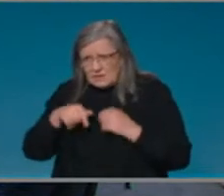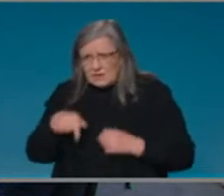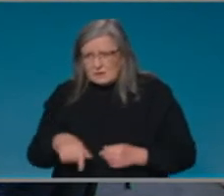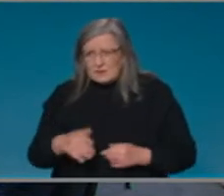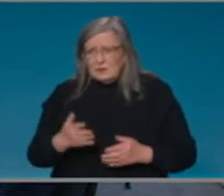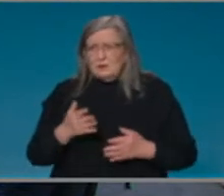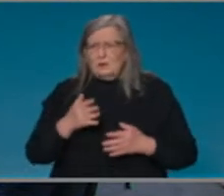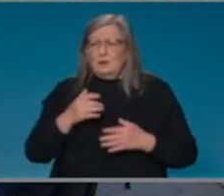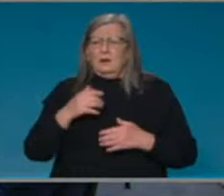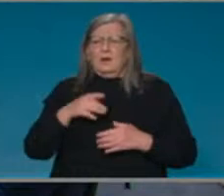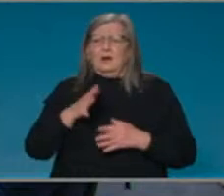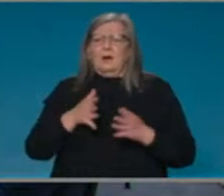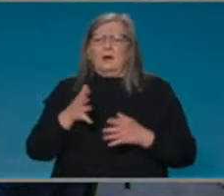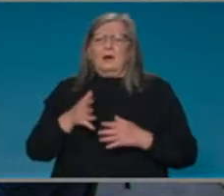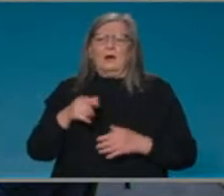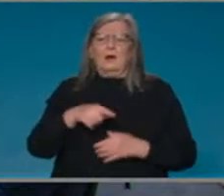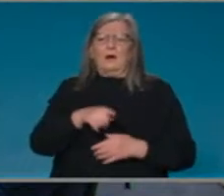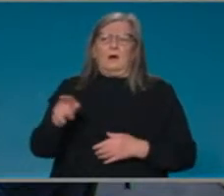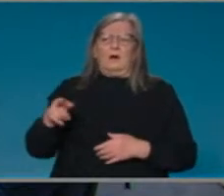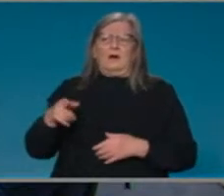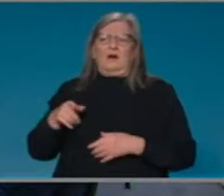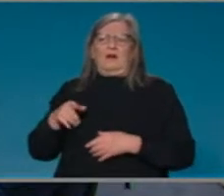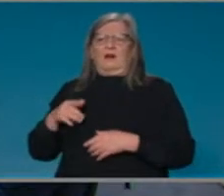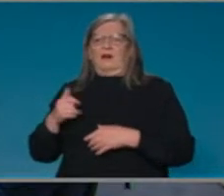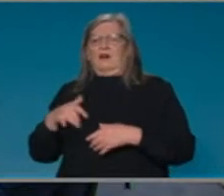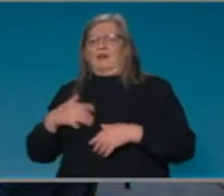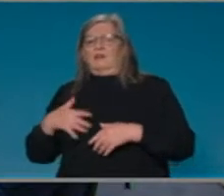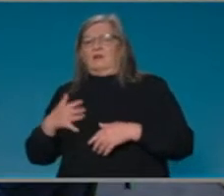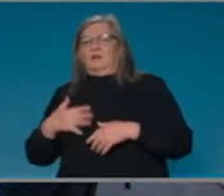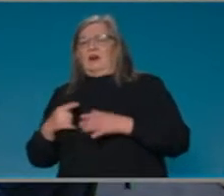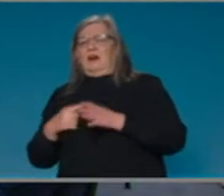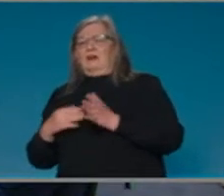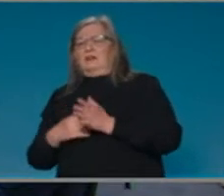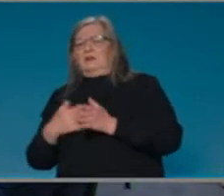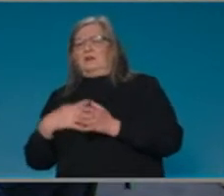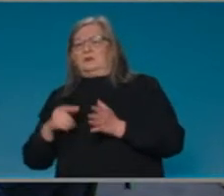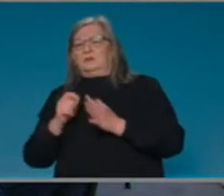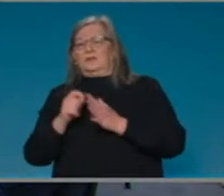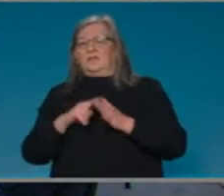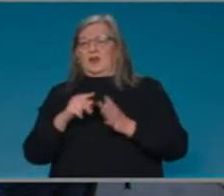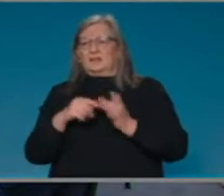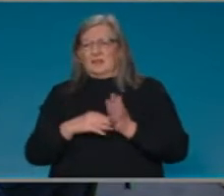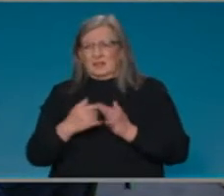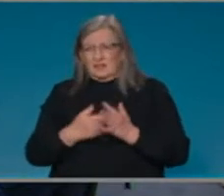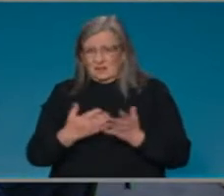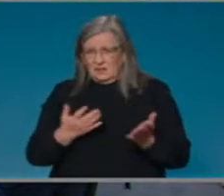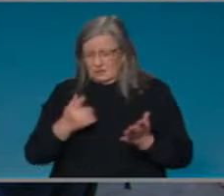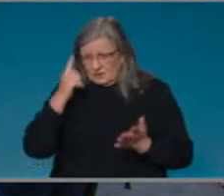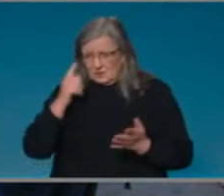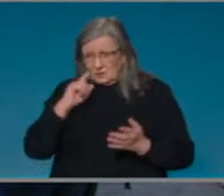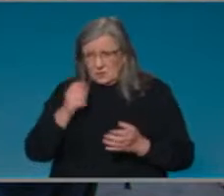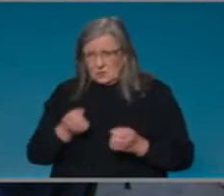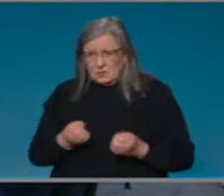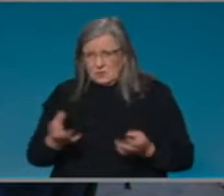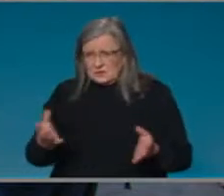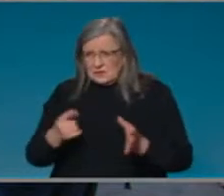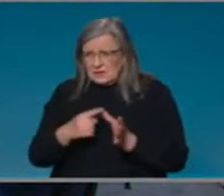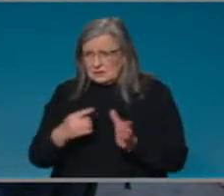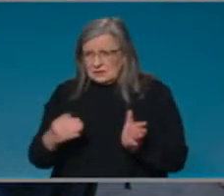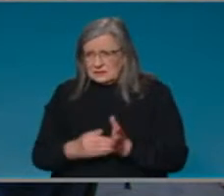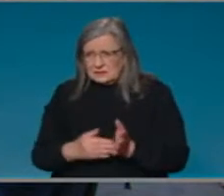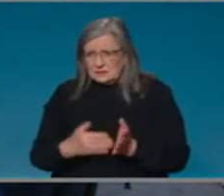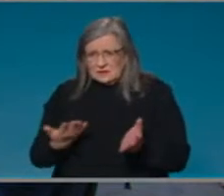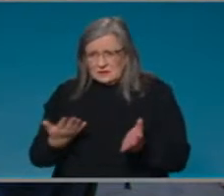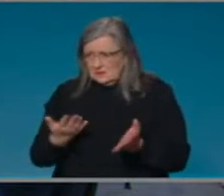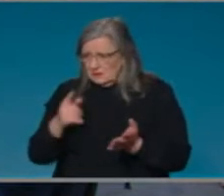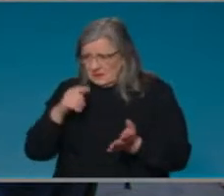jab? And are there any concerns about AstraZeneca doses going to waste now that Pfizer is being made available to some of